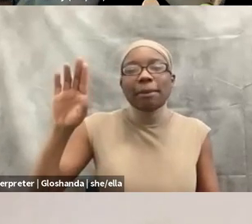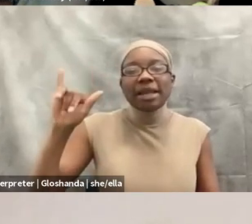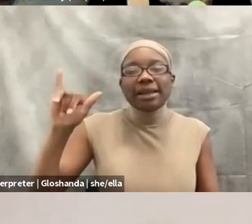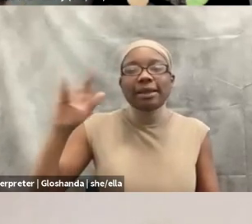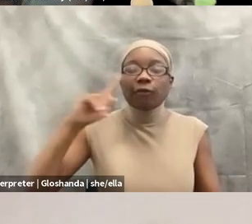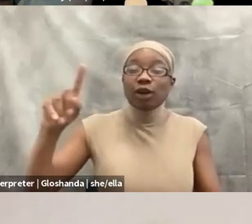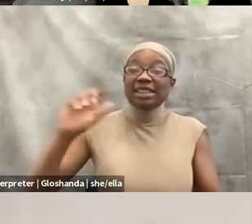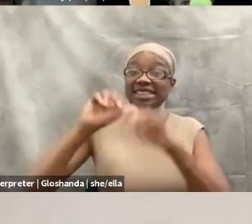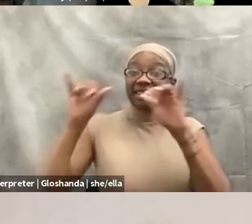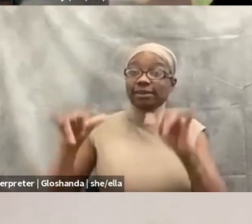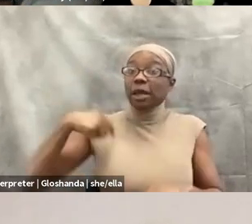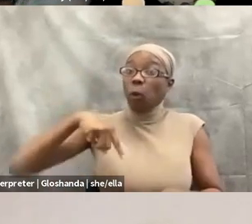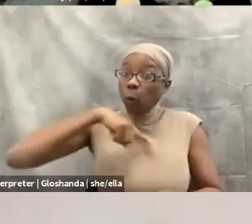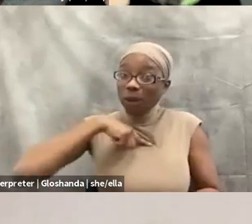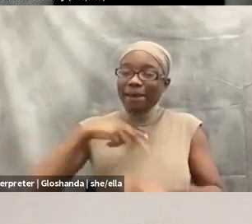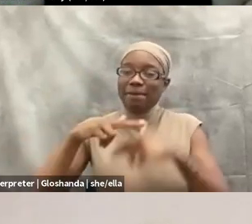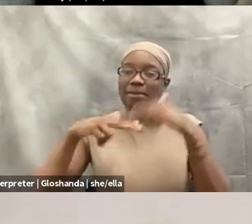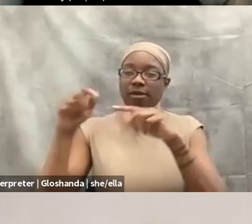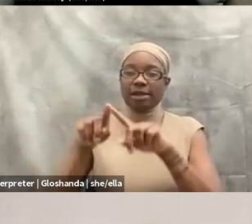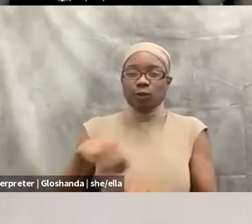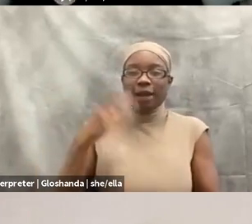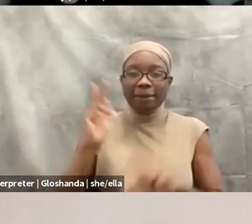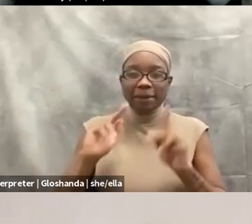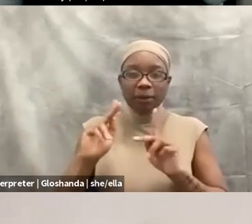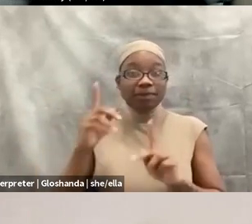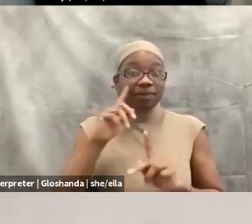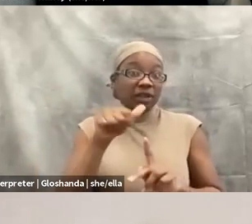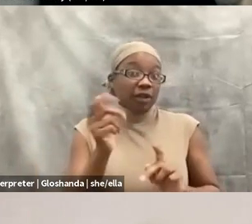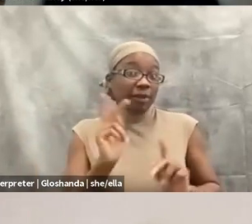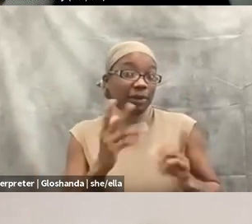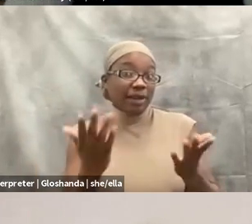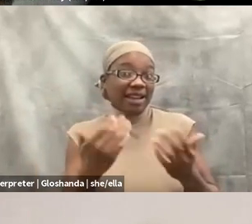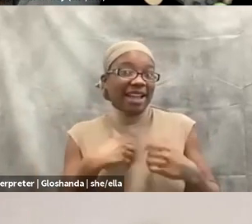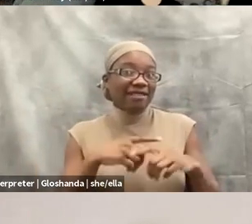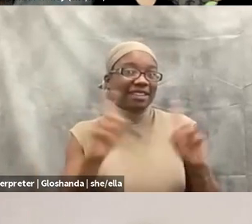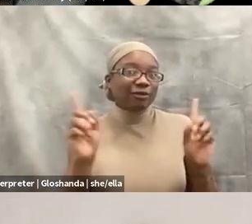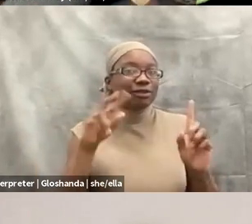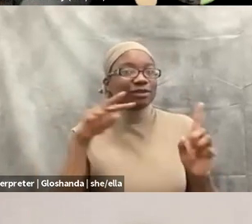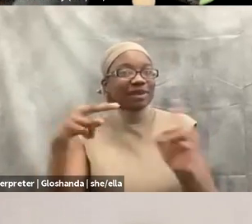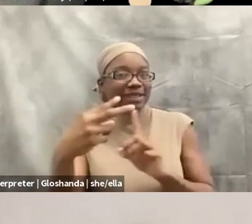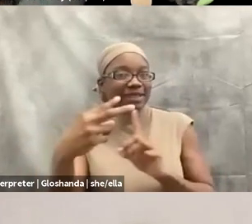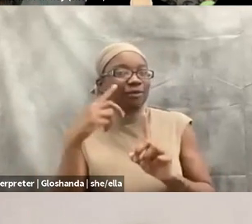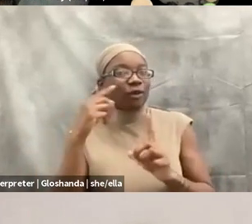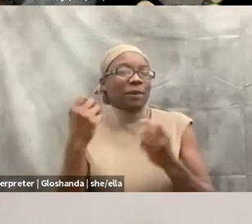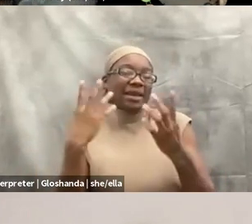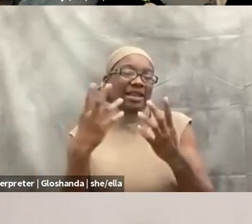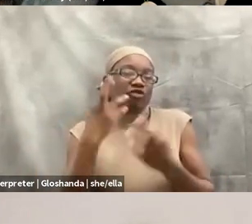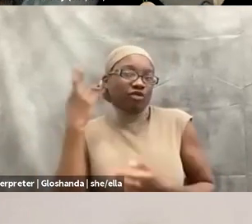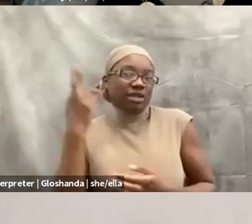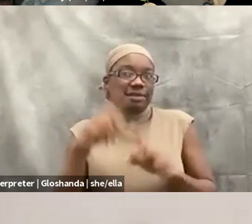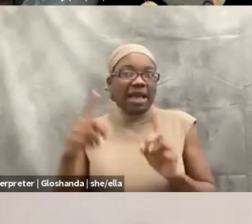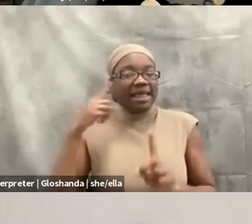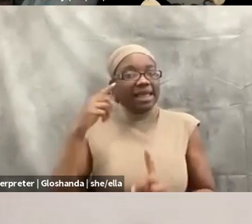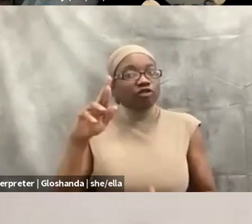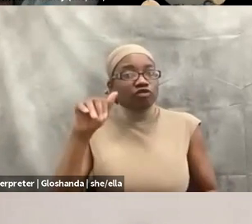Um, and so, and, and I think other folks here have different perspectives than me for lots of reasons. Uh, but I think race is a huge part of that.